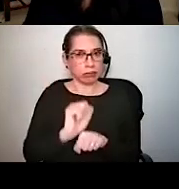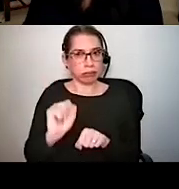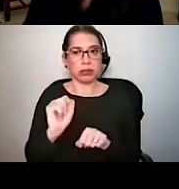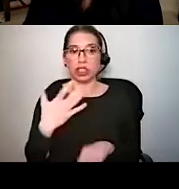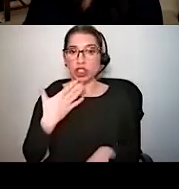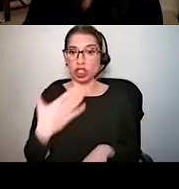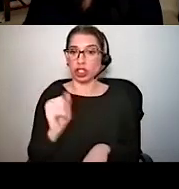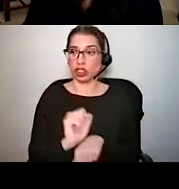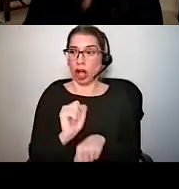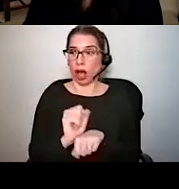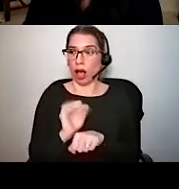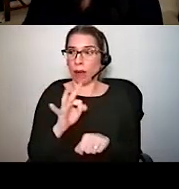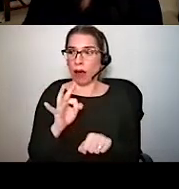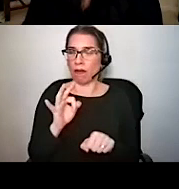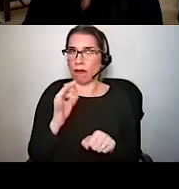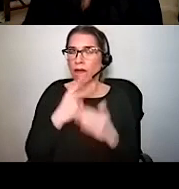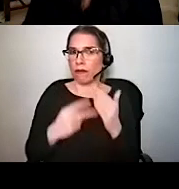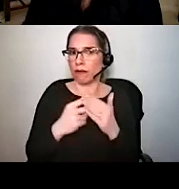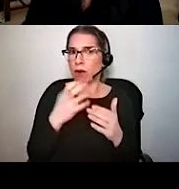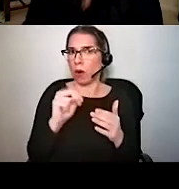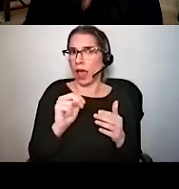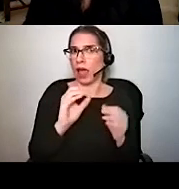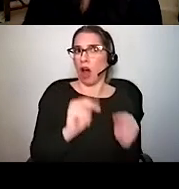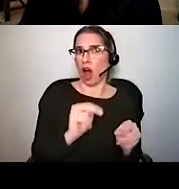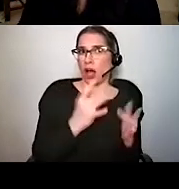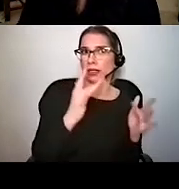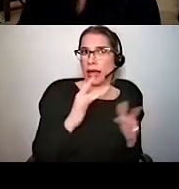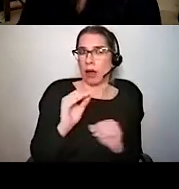encoding when the sound is on and when the sound is not.